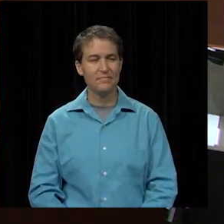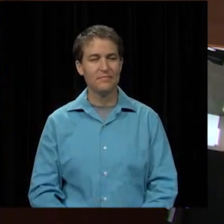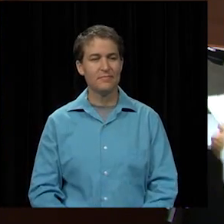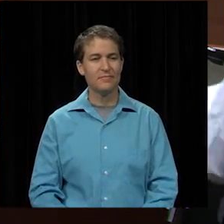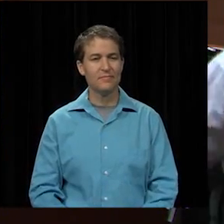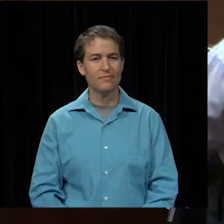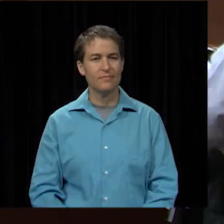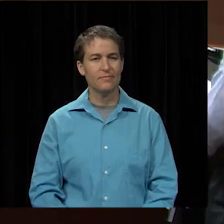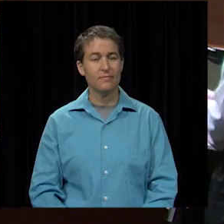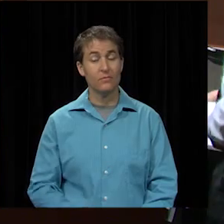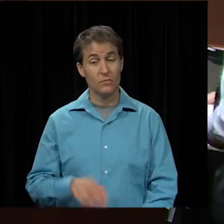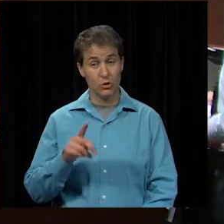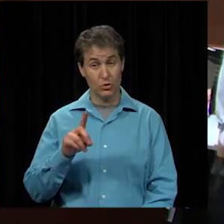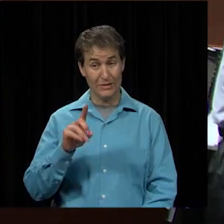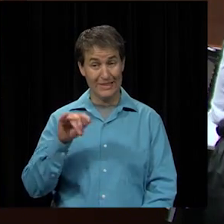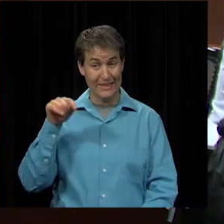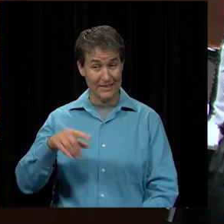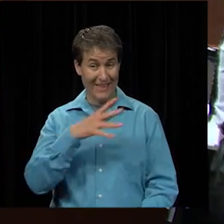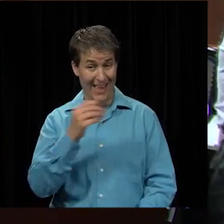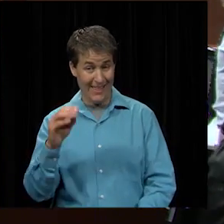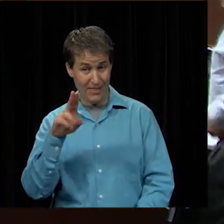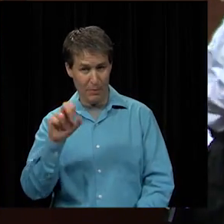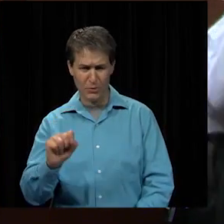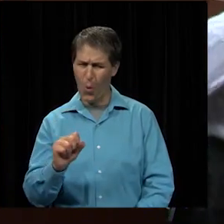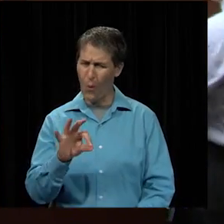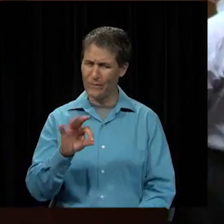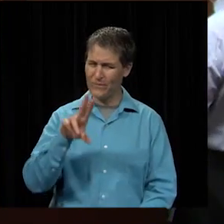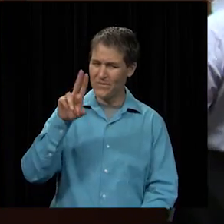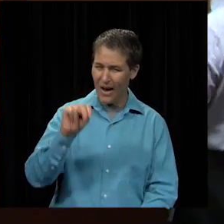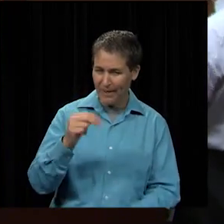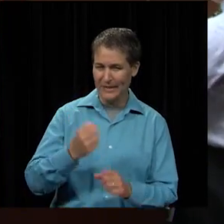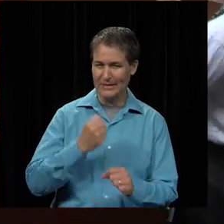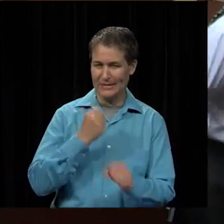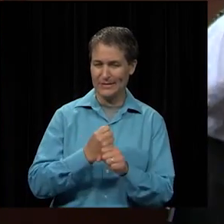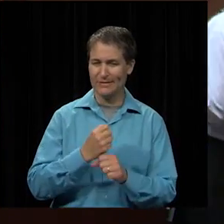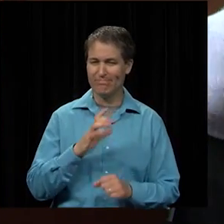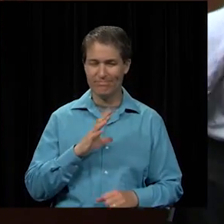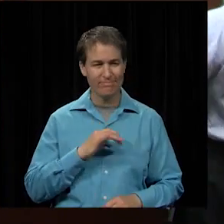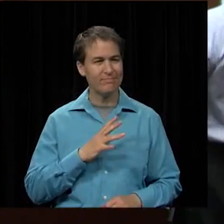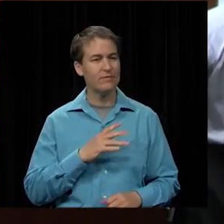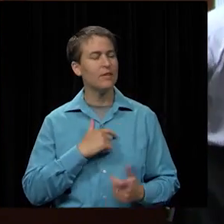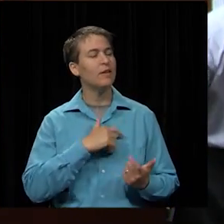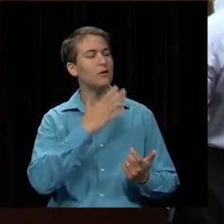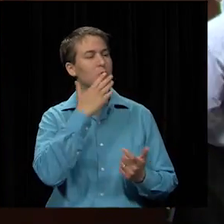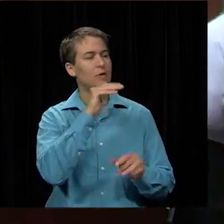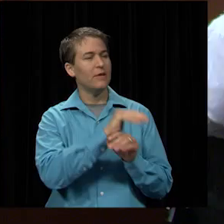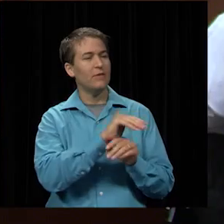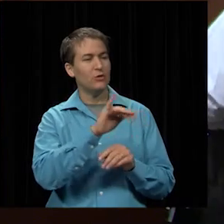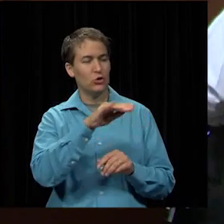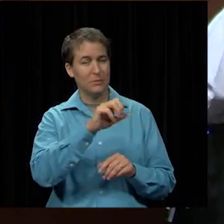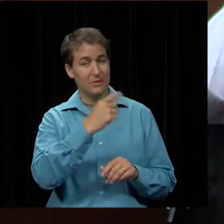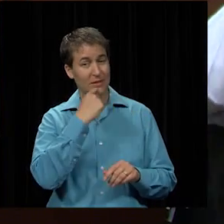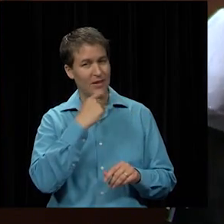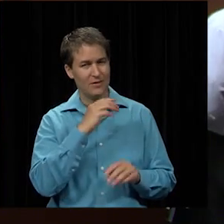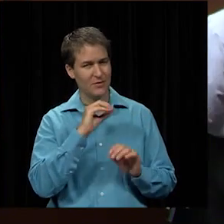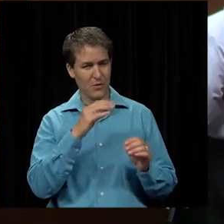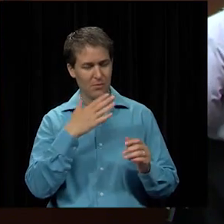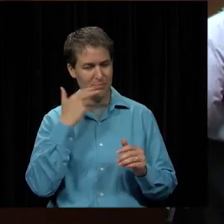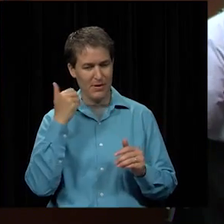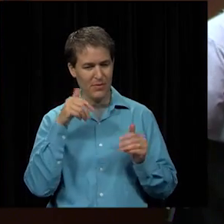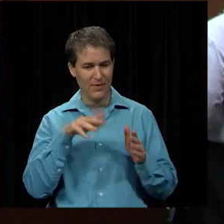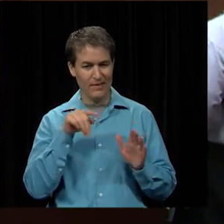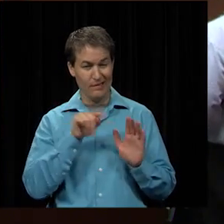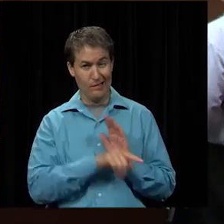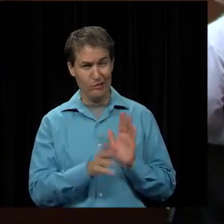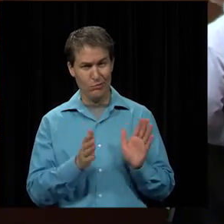So you did this and the bus. You had fun this year, huh? Good evening. And as James shared on the way up, there's no better way to kill a room than to talk about